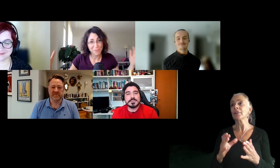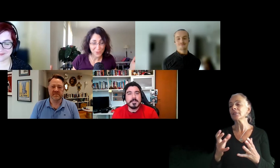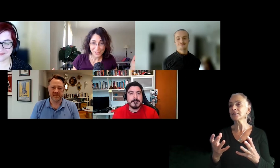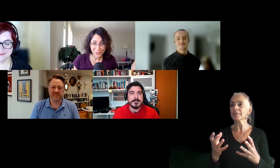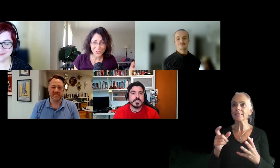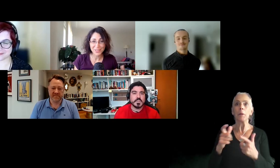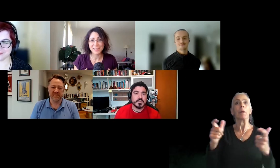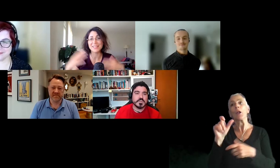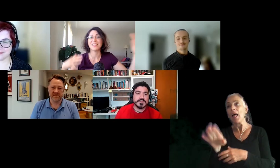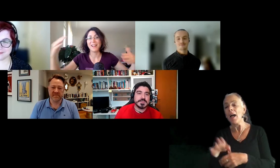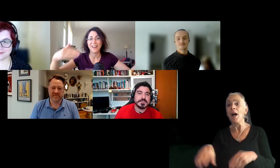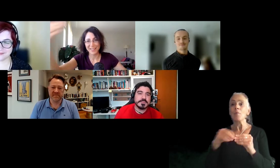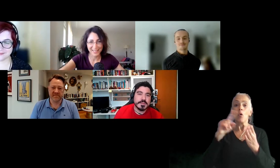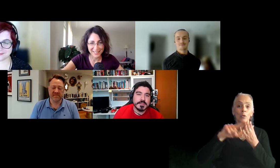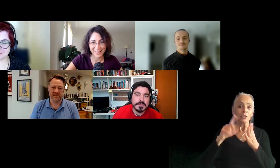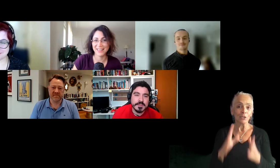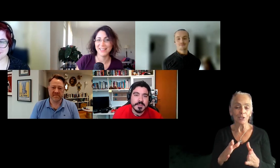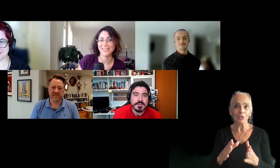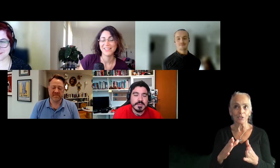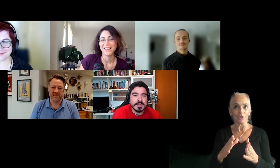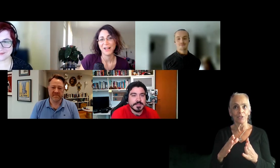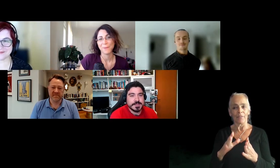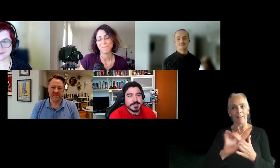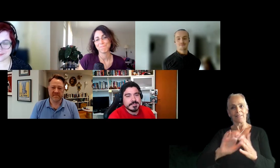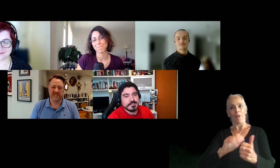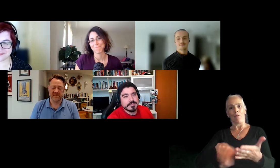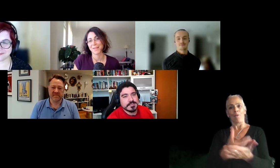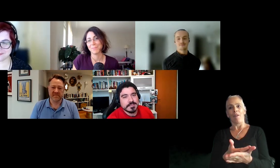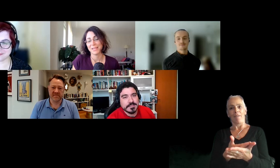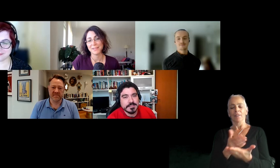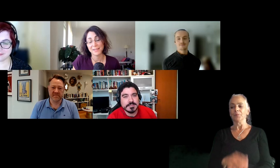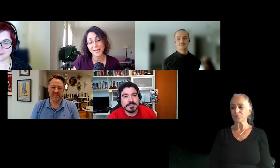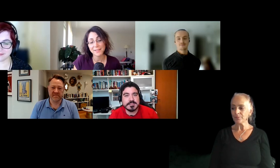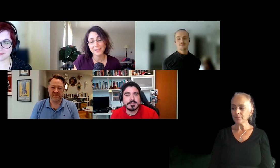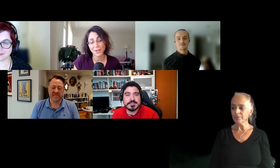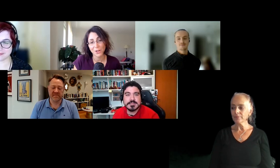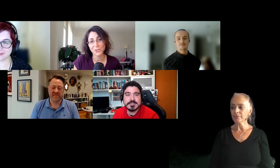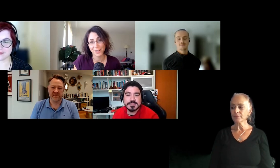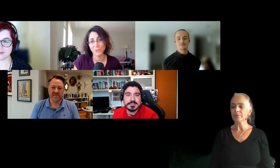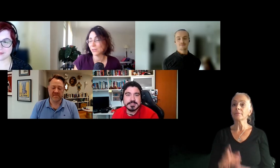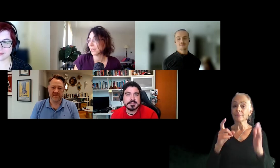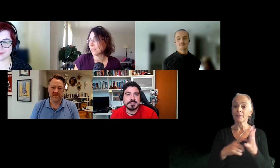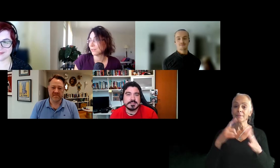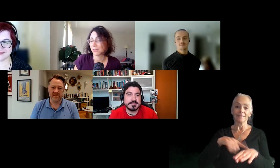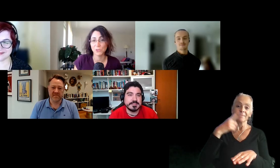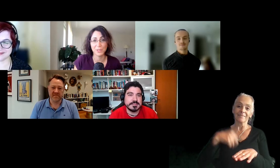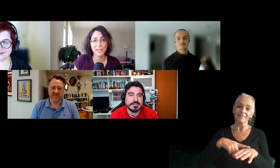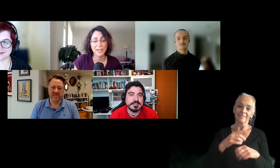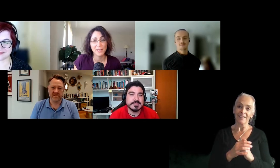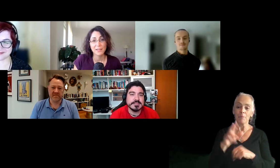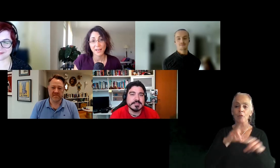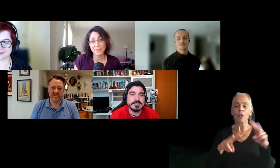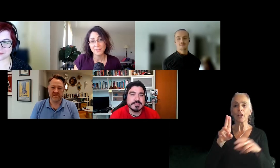and have more researchers. And this is how you can get there. Um, but it's, it takes a long time. If you look at the UX